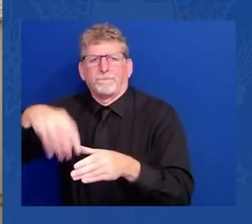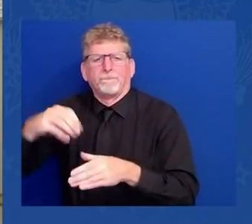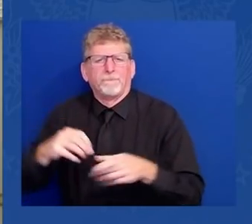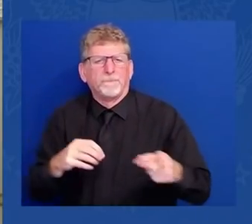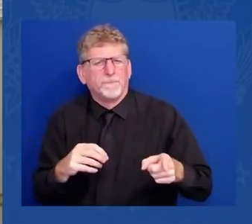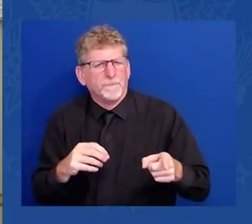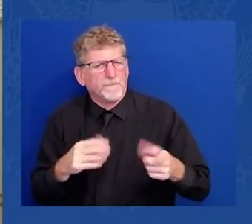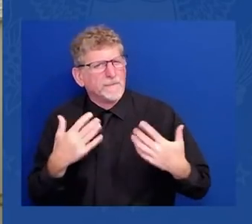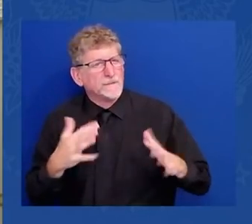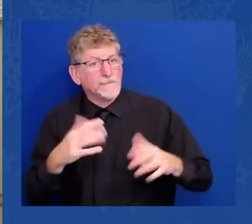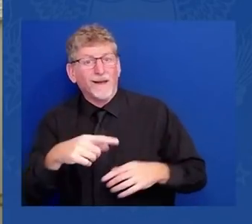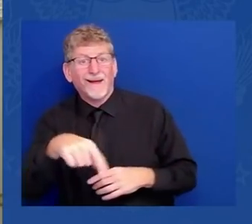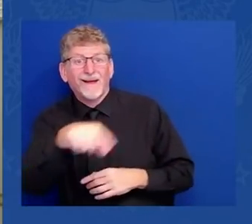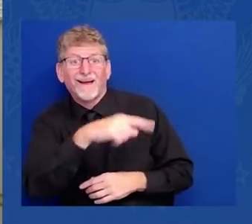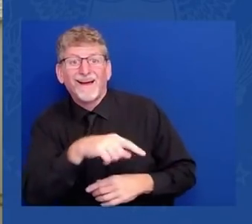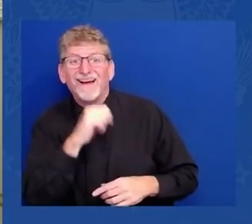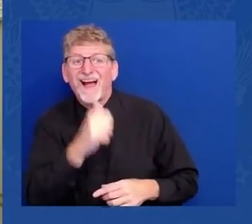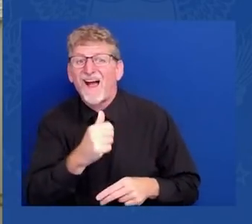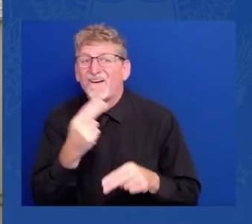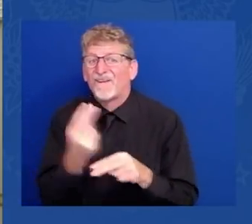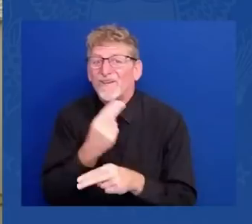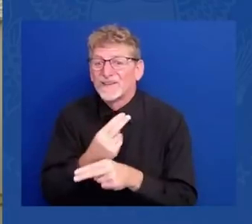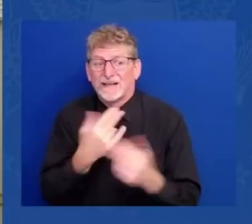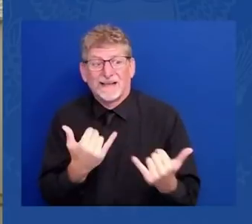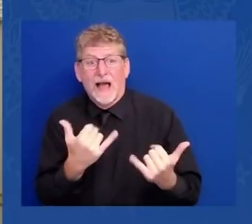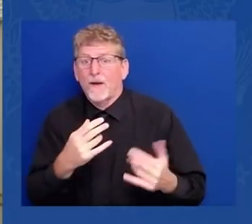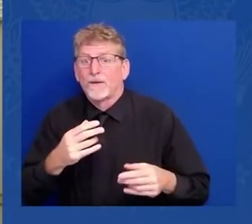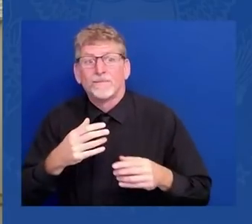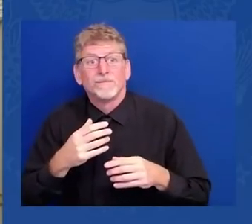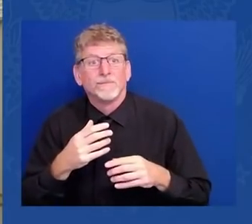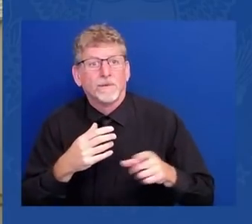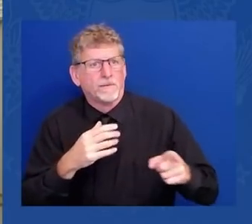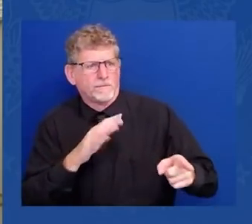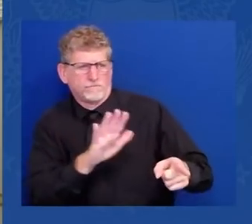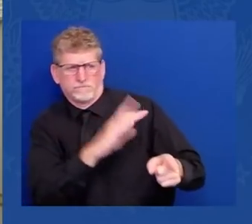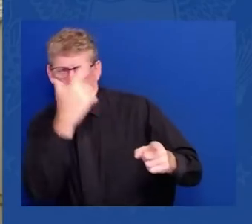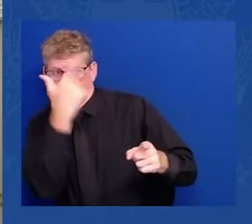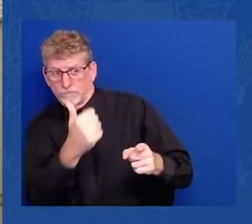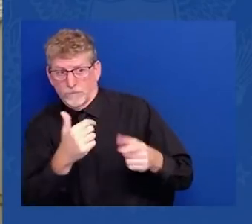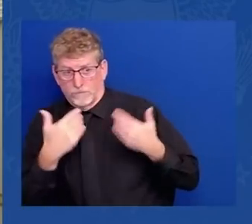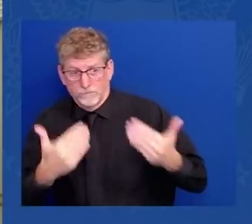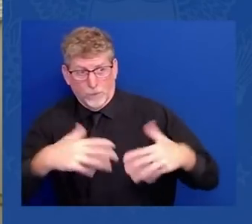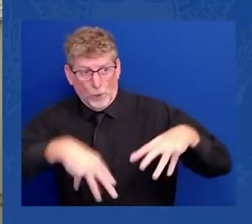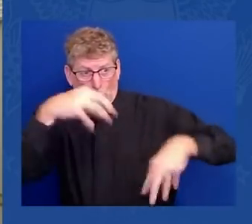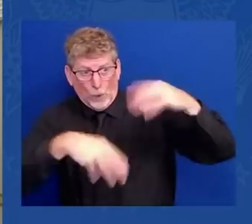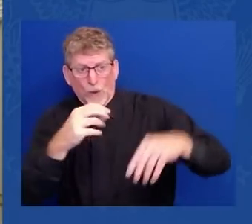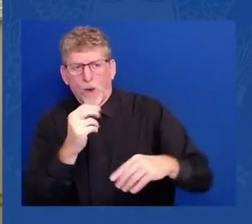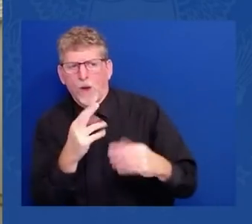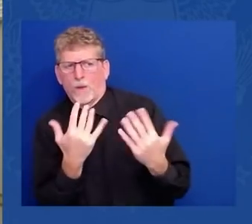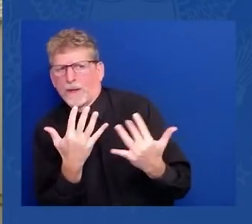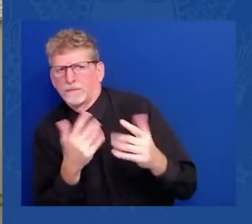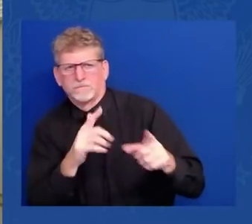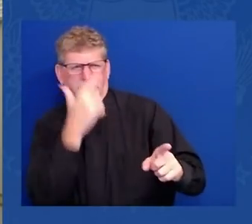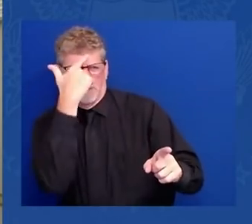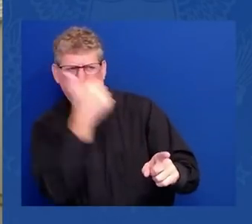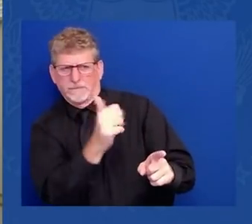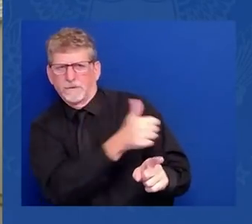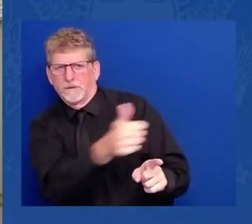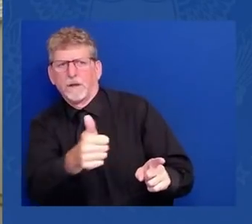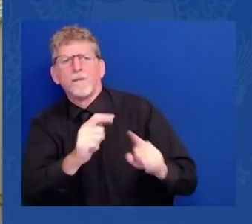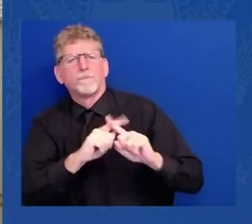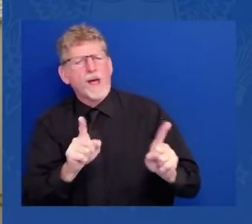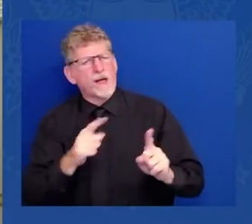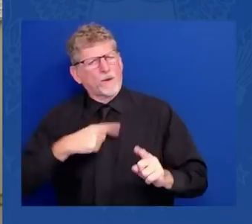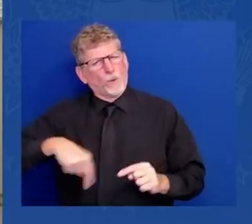These are the facts. We should be honest about the facts. Second, this crisis is a stark reminder to protect our